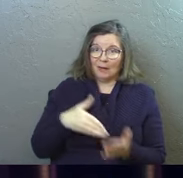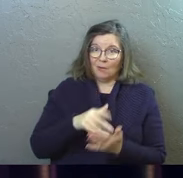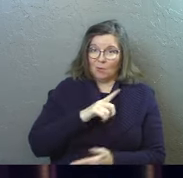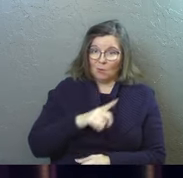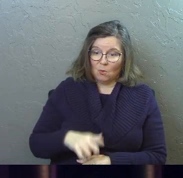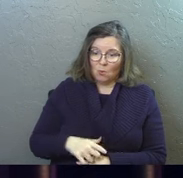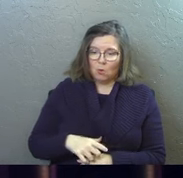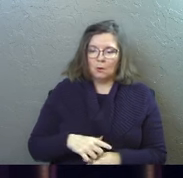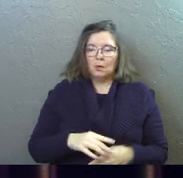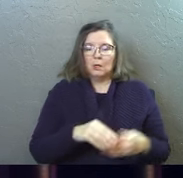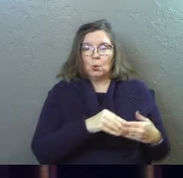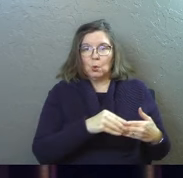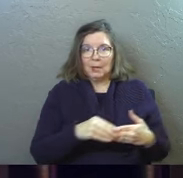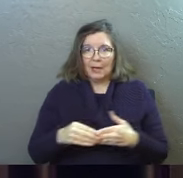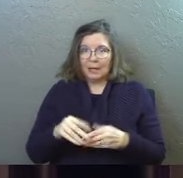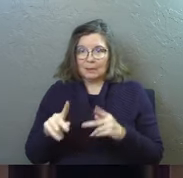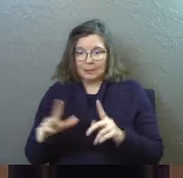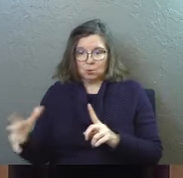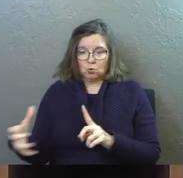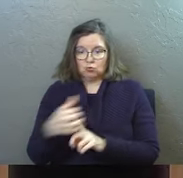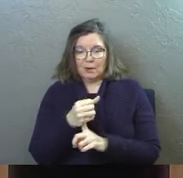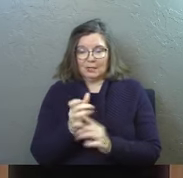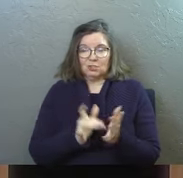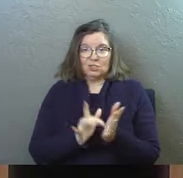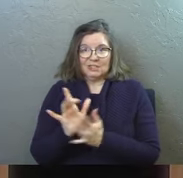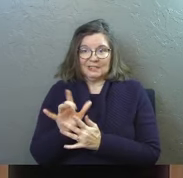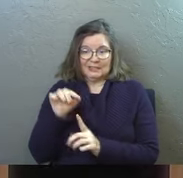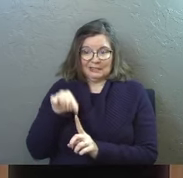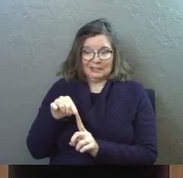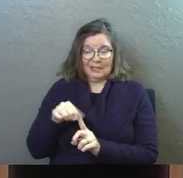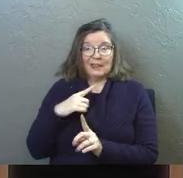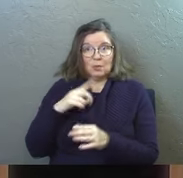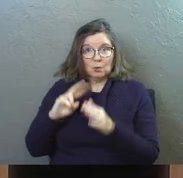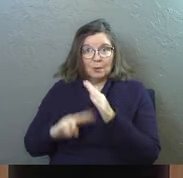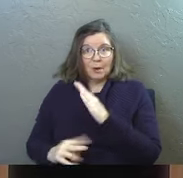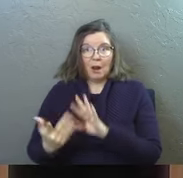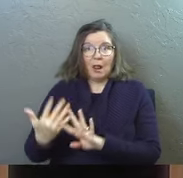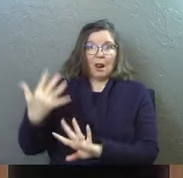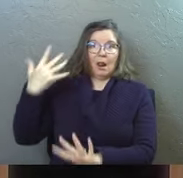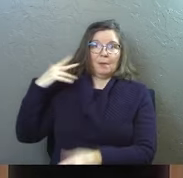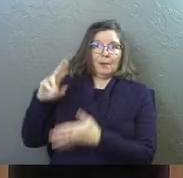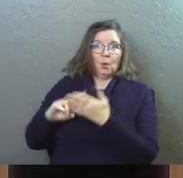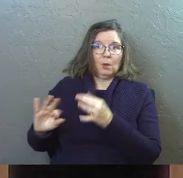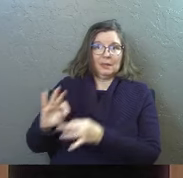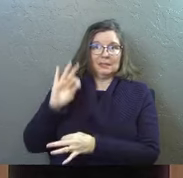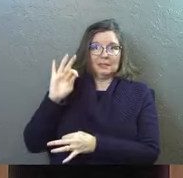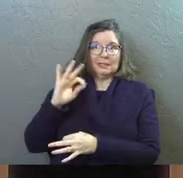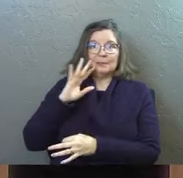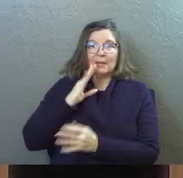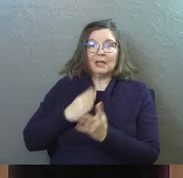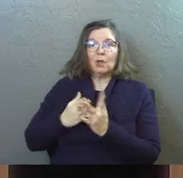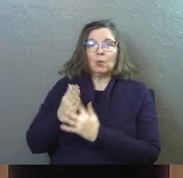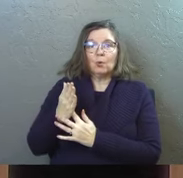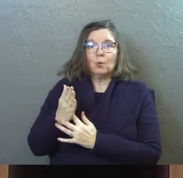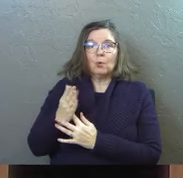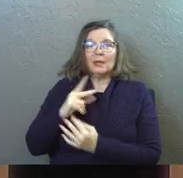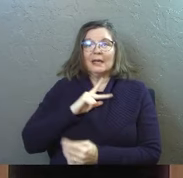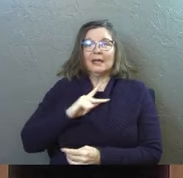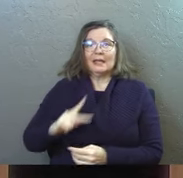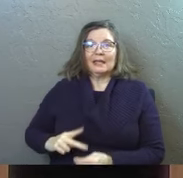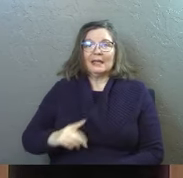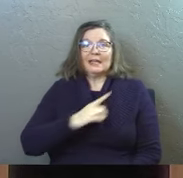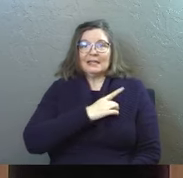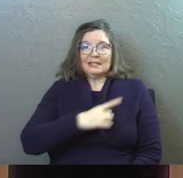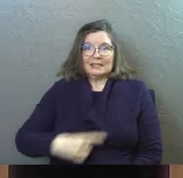who guided those who arrested Jesus. This was predicted long ago by the Holy Spirit speaking through King